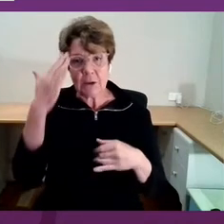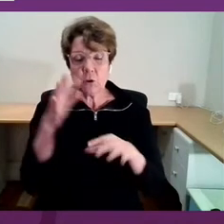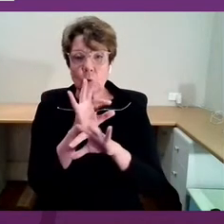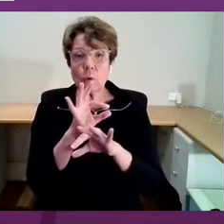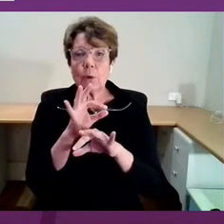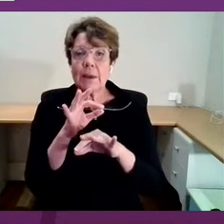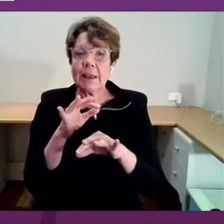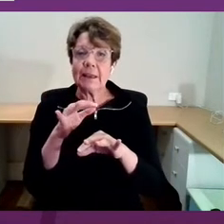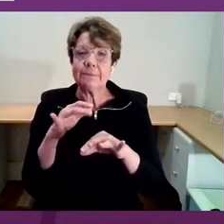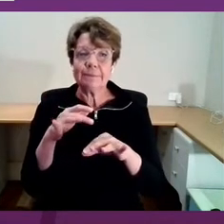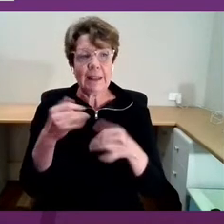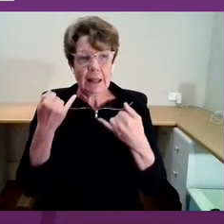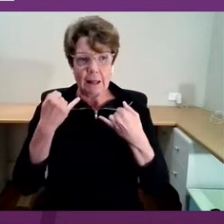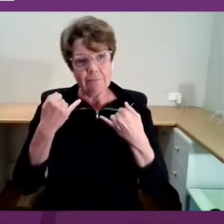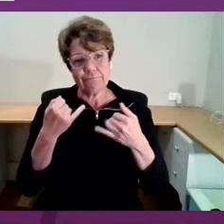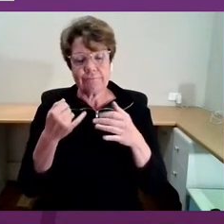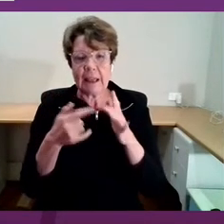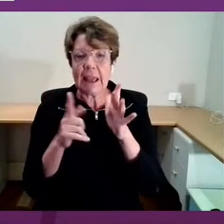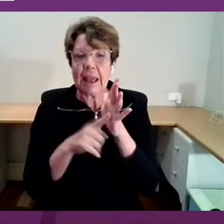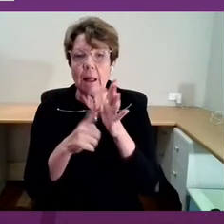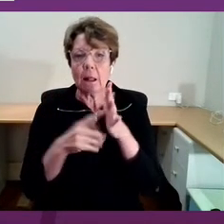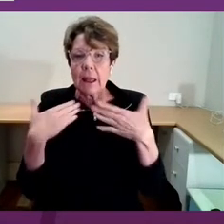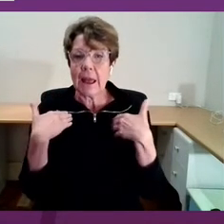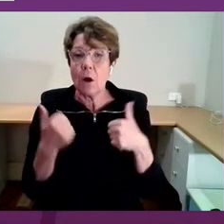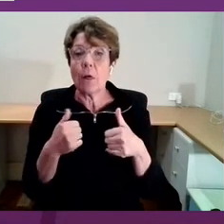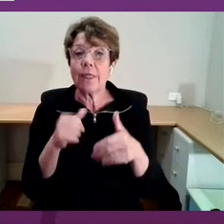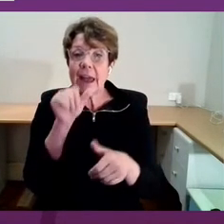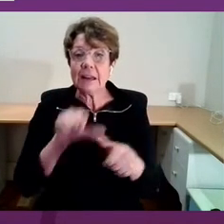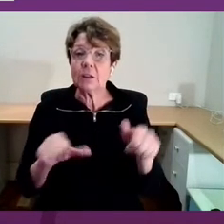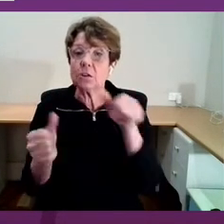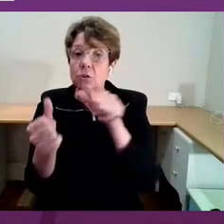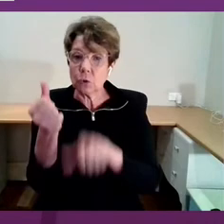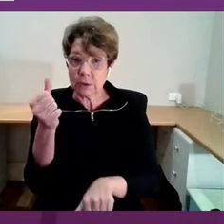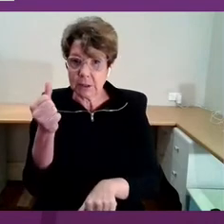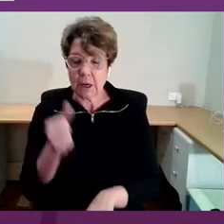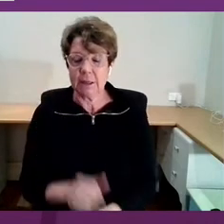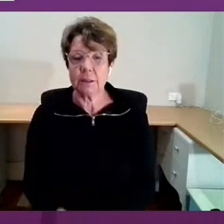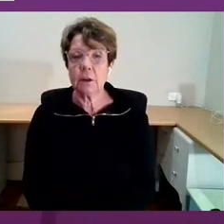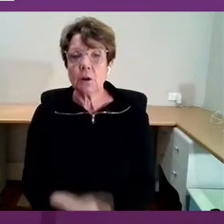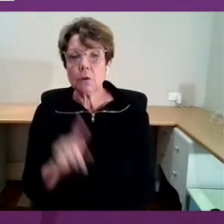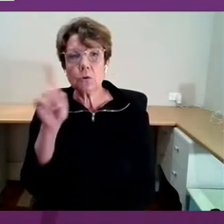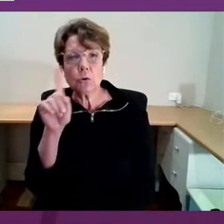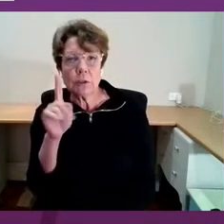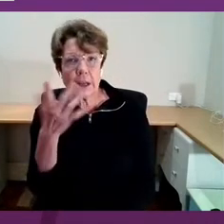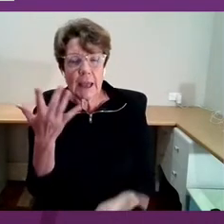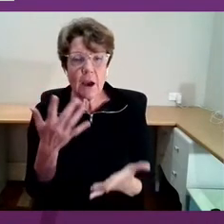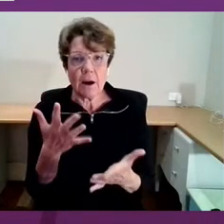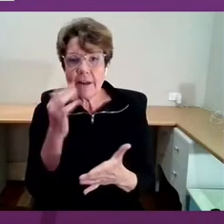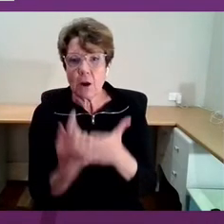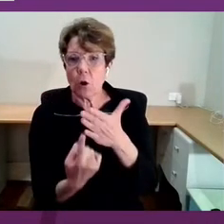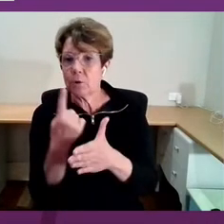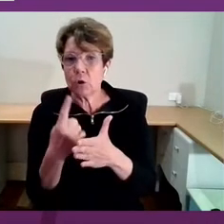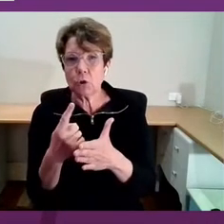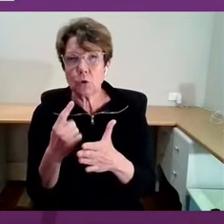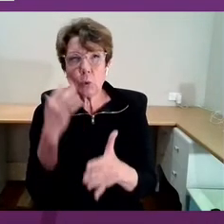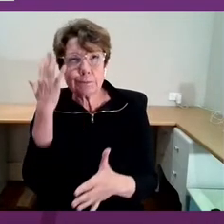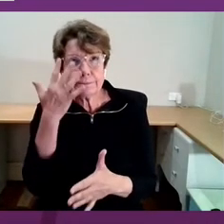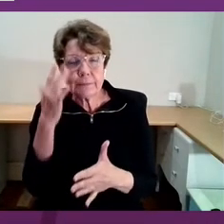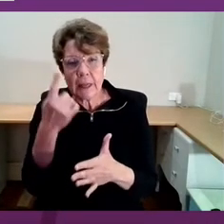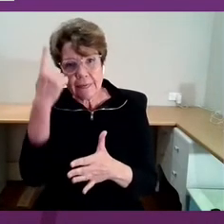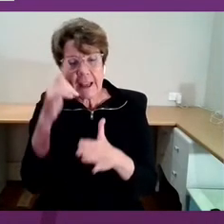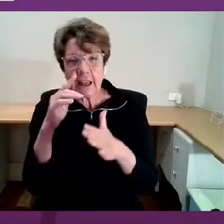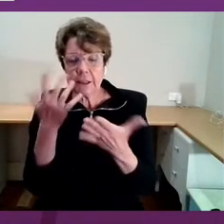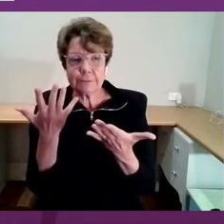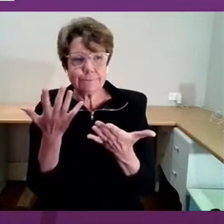And today, as I've had an opportunity to think in preparing these few thoughts about how we